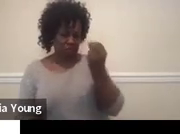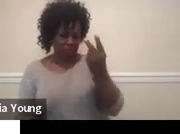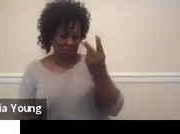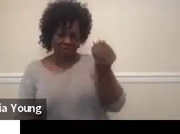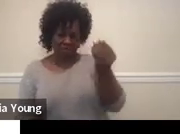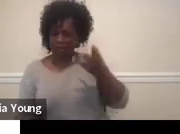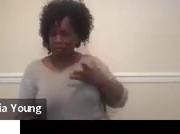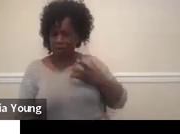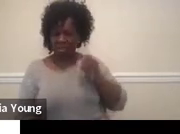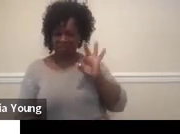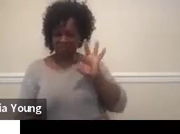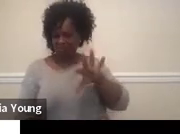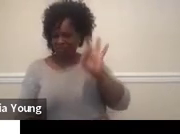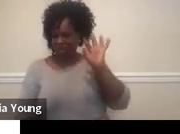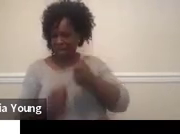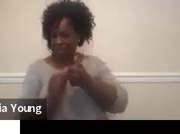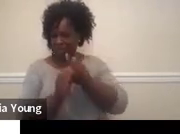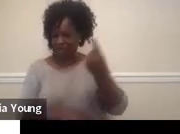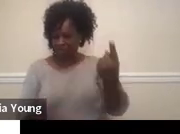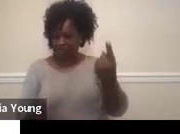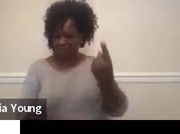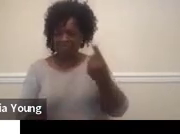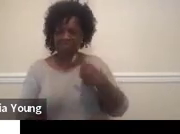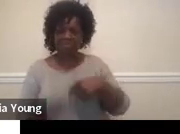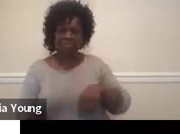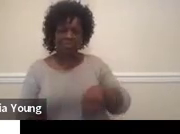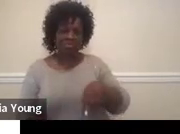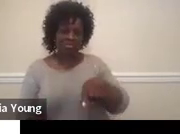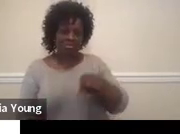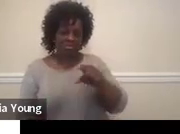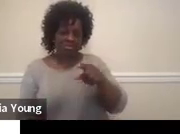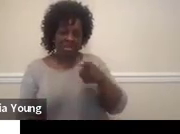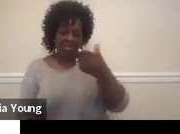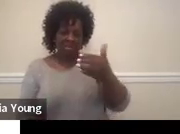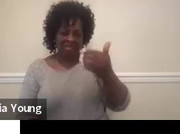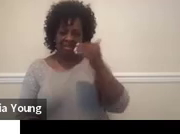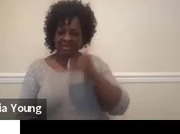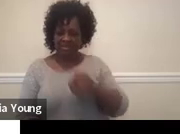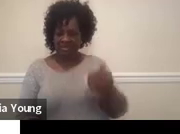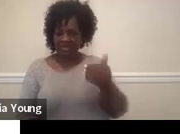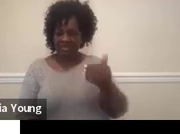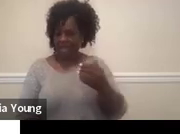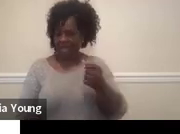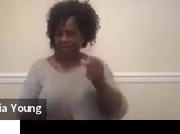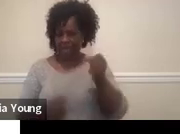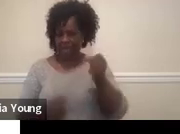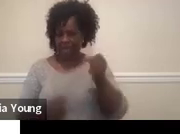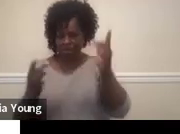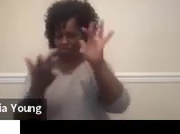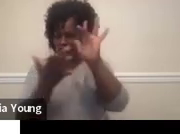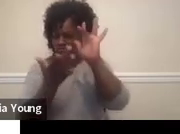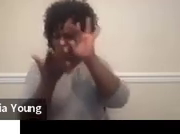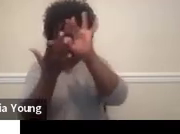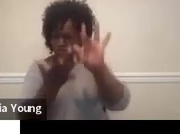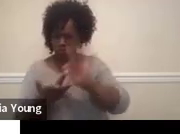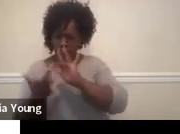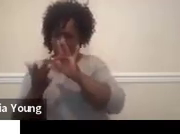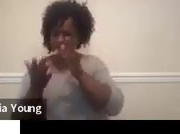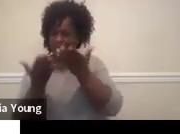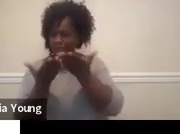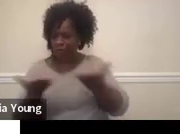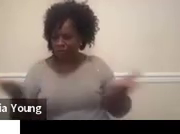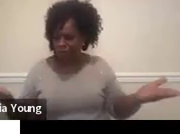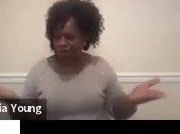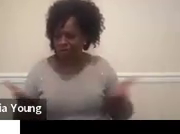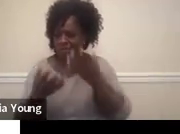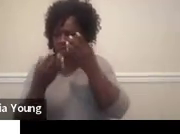So this is the National Federation of Families for Children's Mental Health. This has a lot of resources for families, parents, and caregivers on